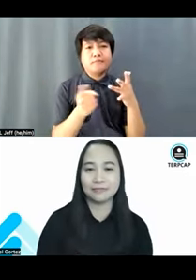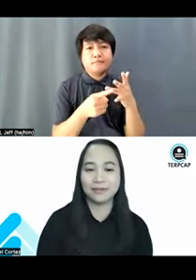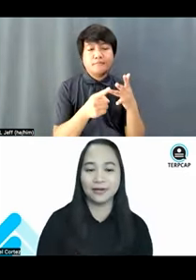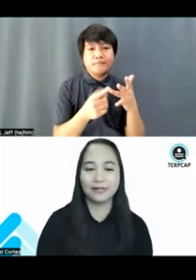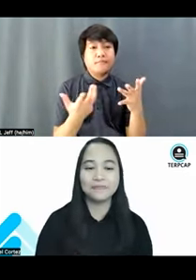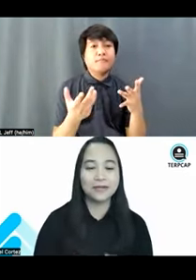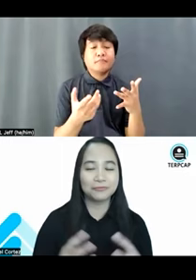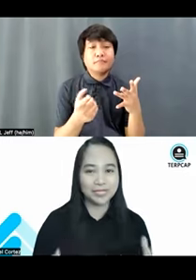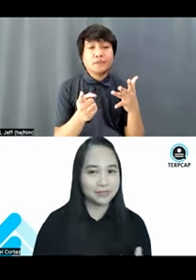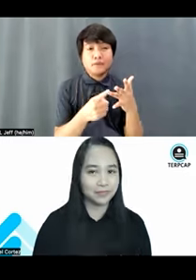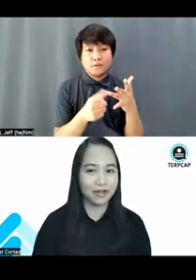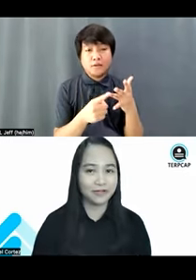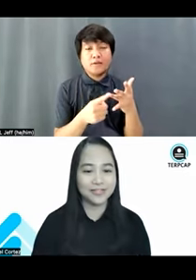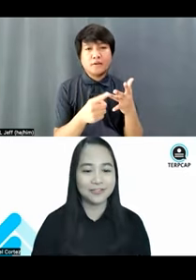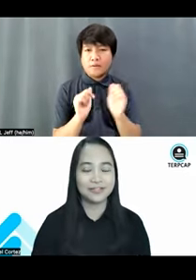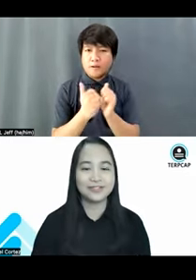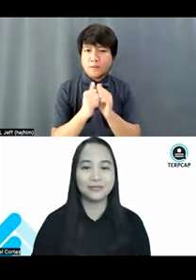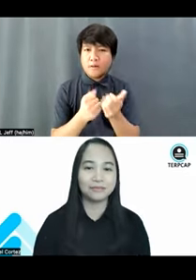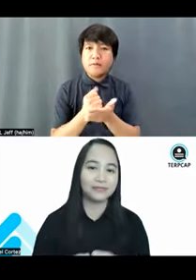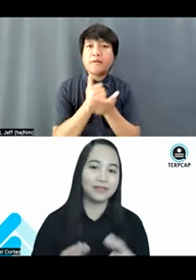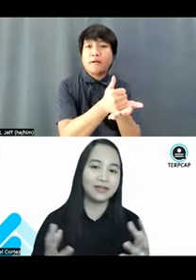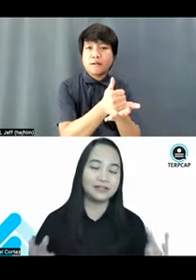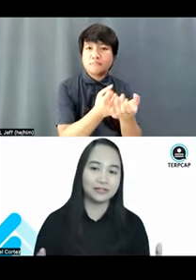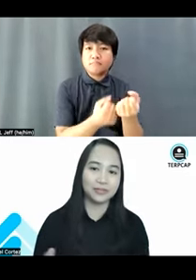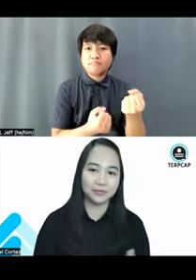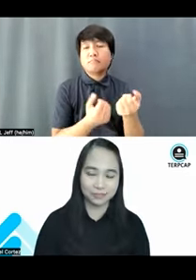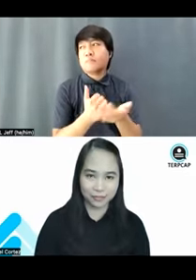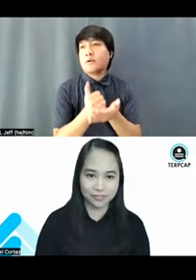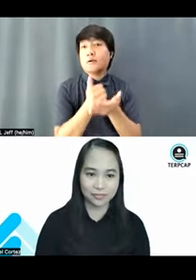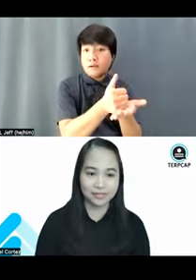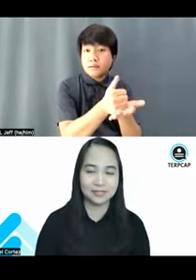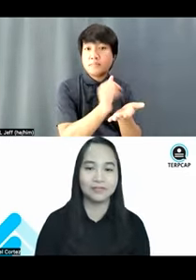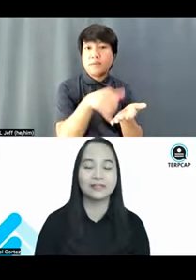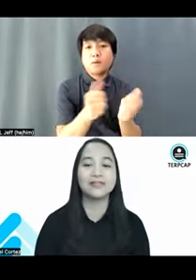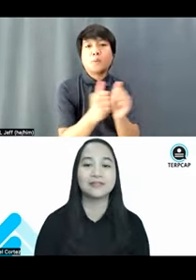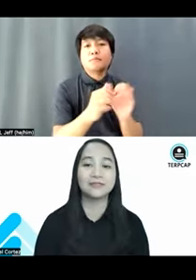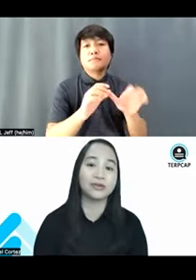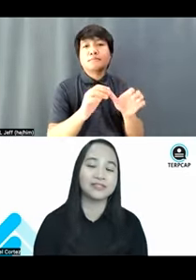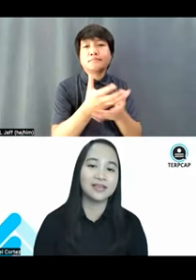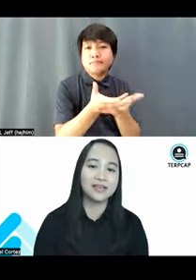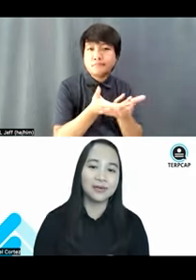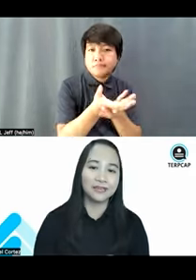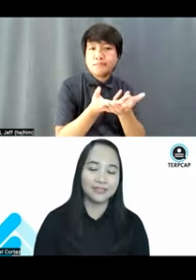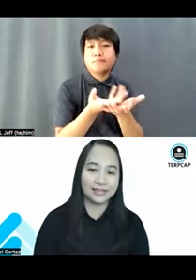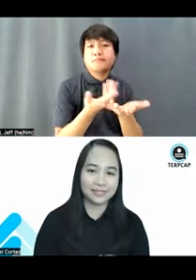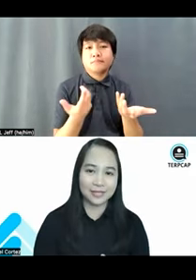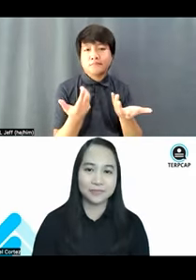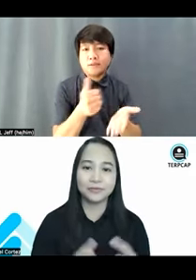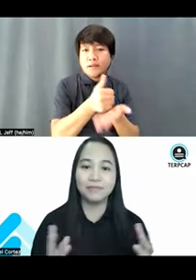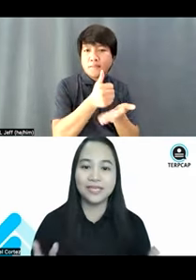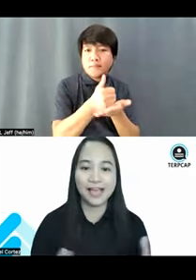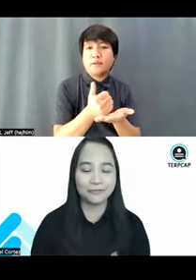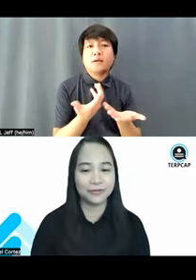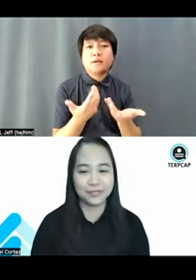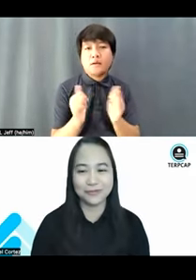discuss about reasonable accommodations that we can provide towards persons with disabilities, and of course, what the next steps